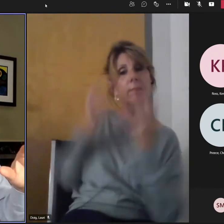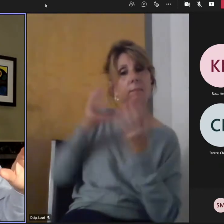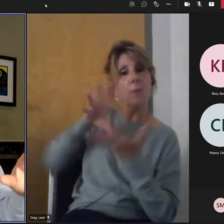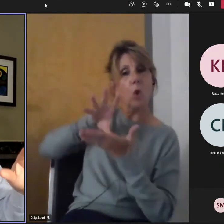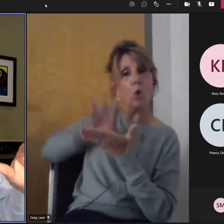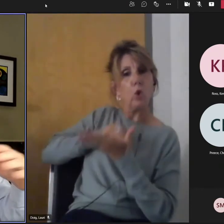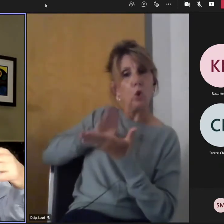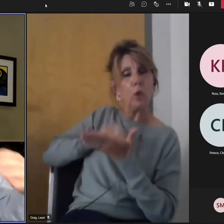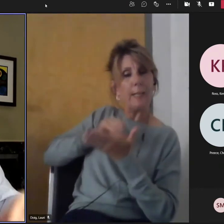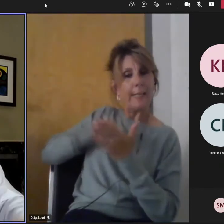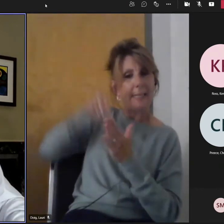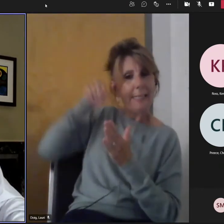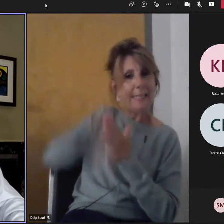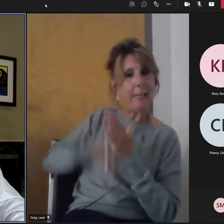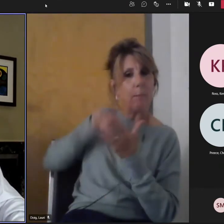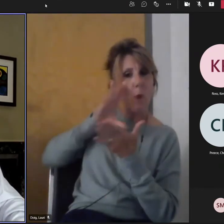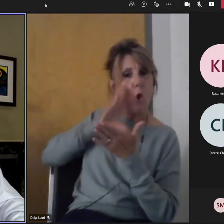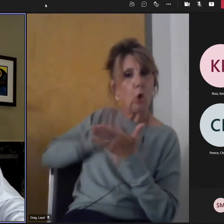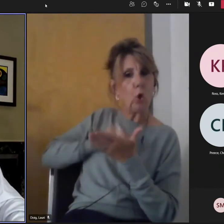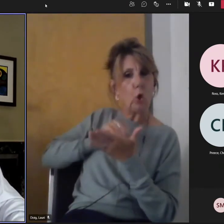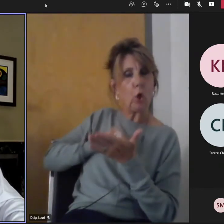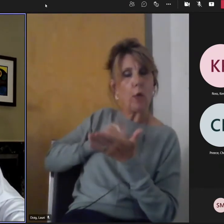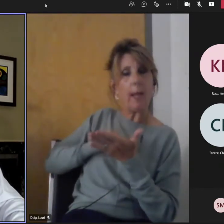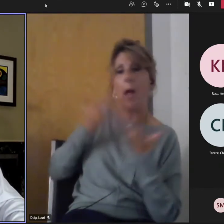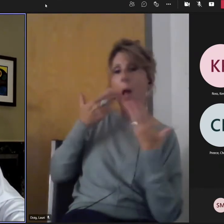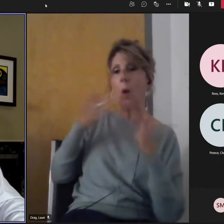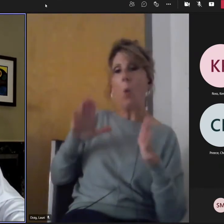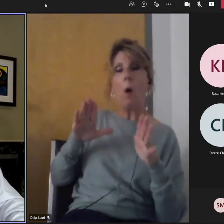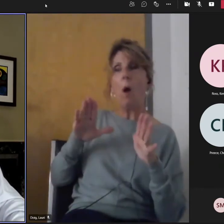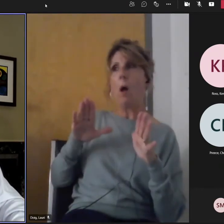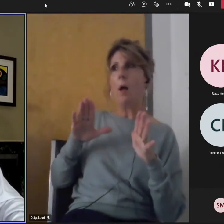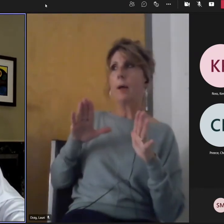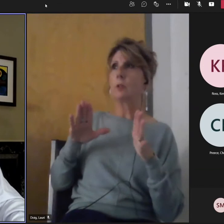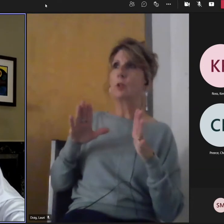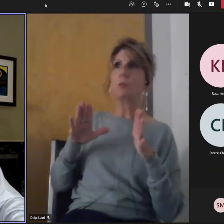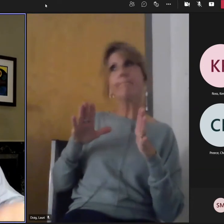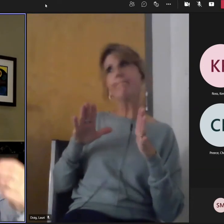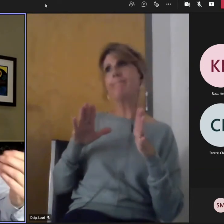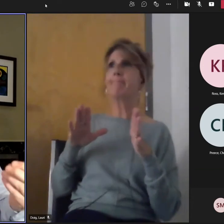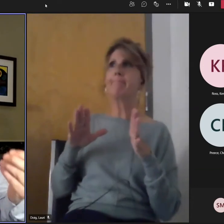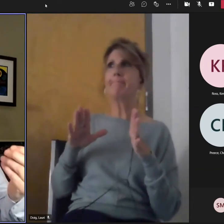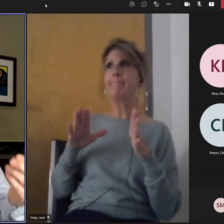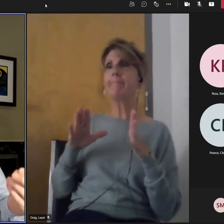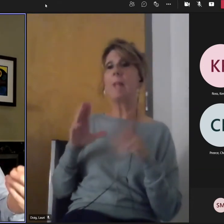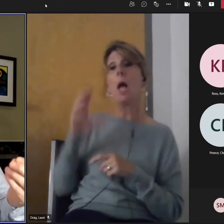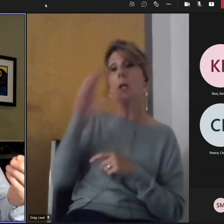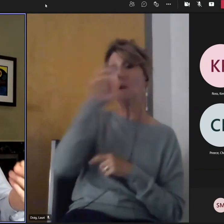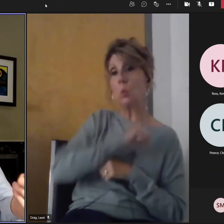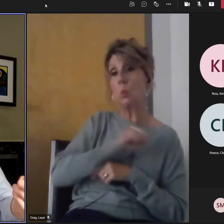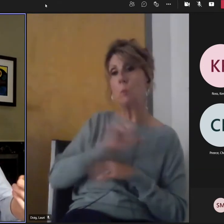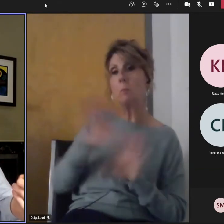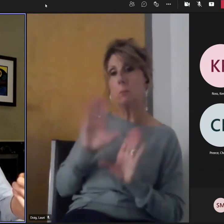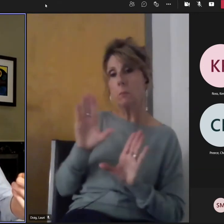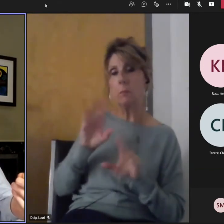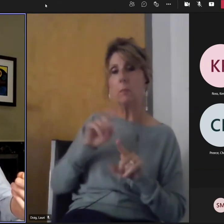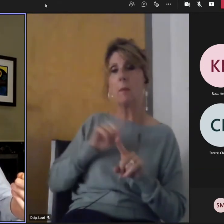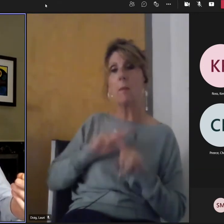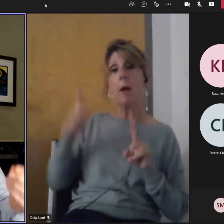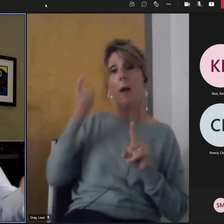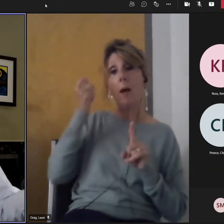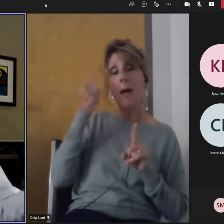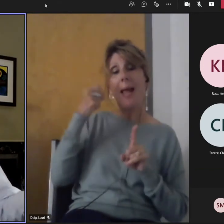situations for parents, so I don't want to be superficial about this. But this finding, I do know that when we change the learning